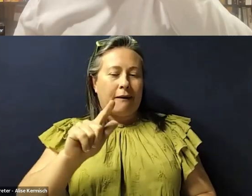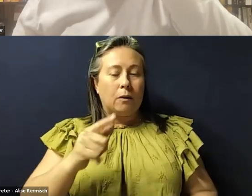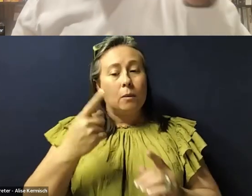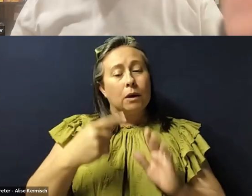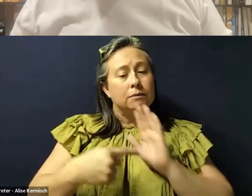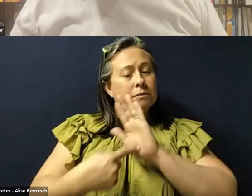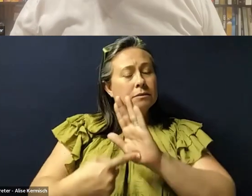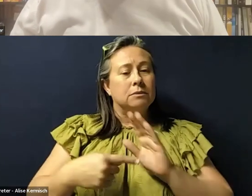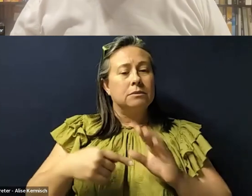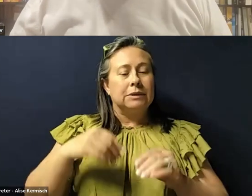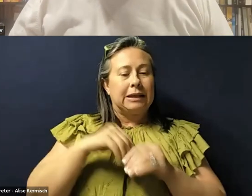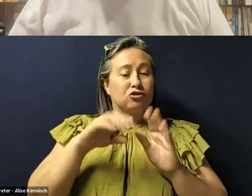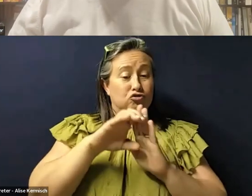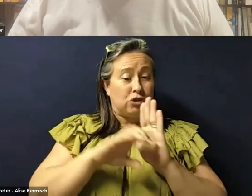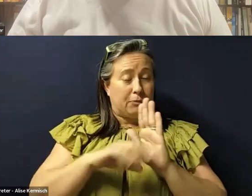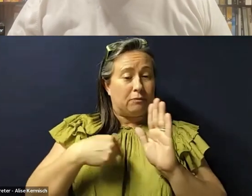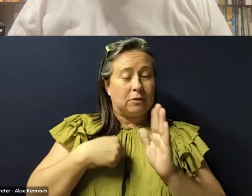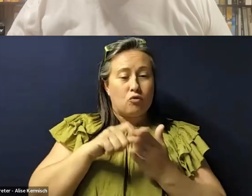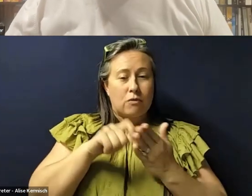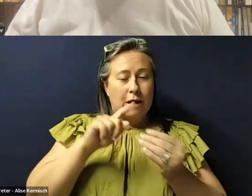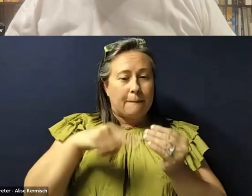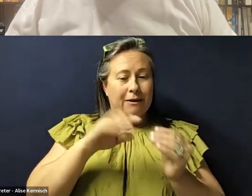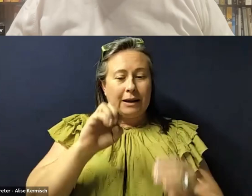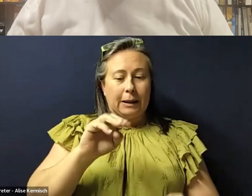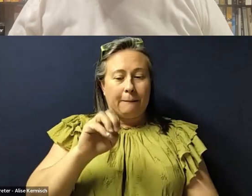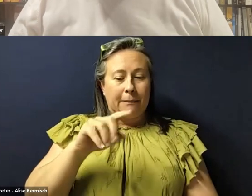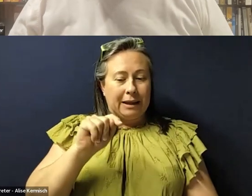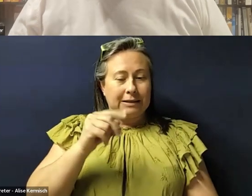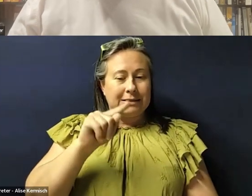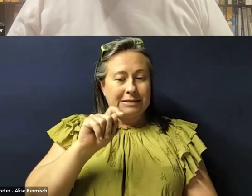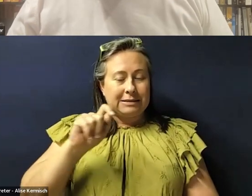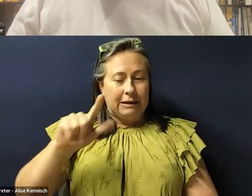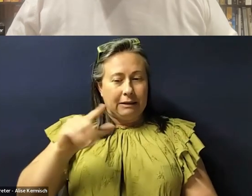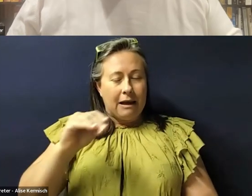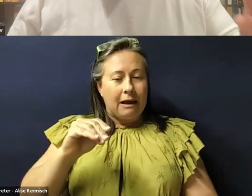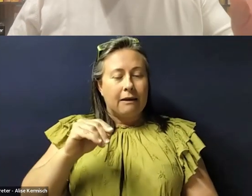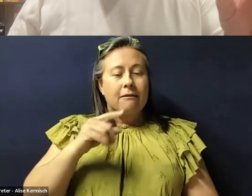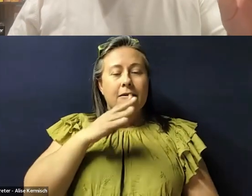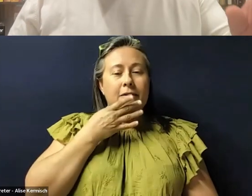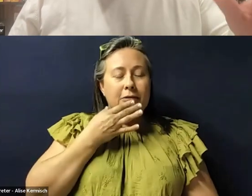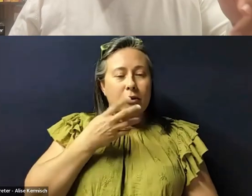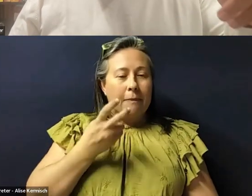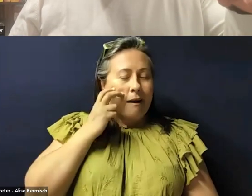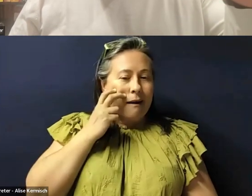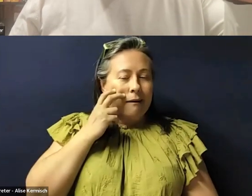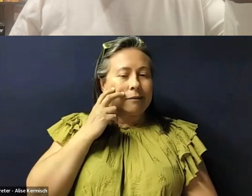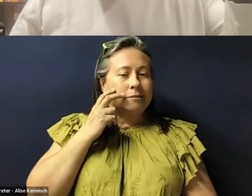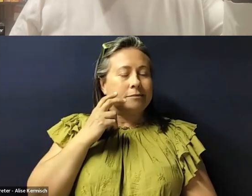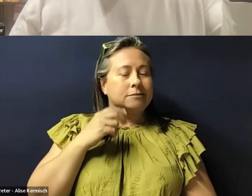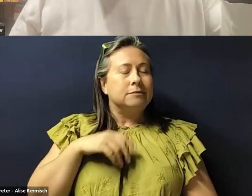of that might be in the chapter I write on Emmett Till and colorblindness. Just to sort of give an example,